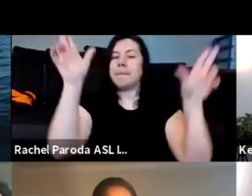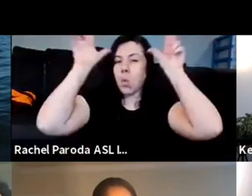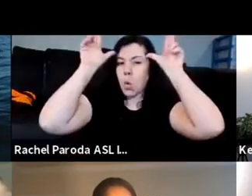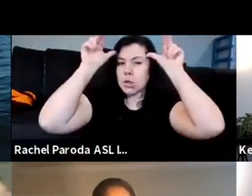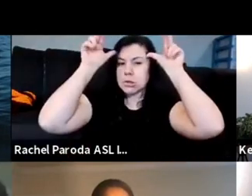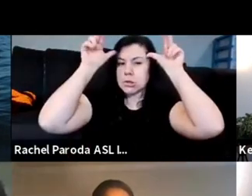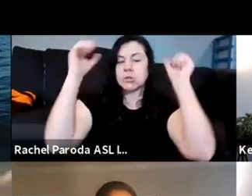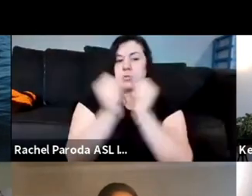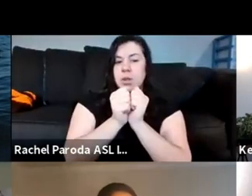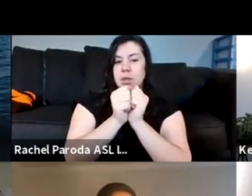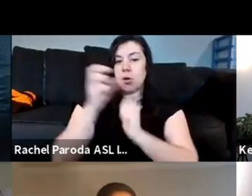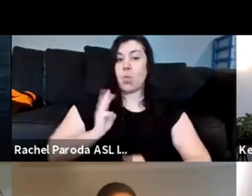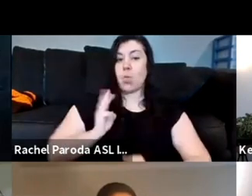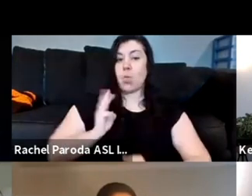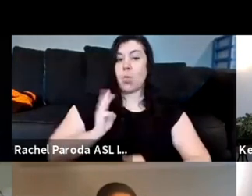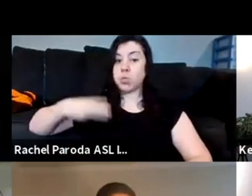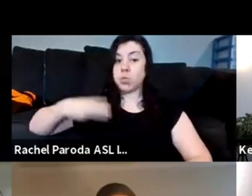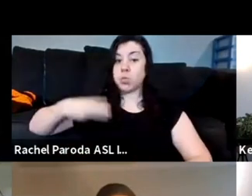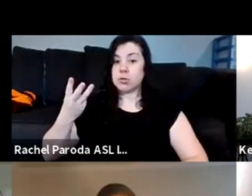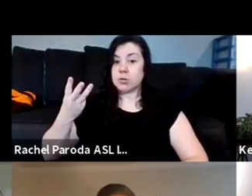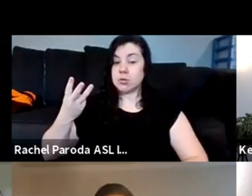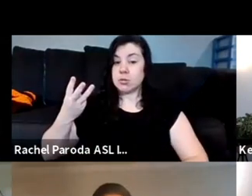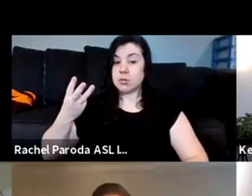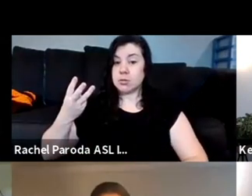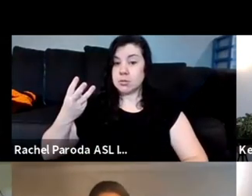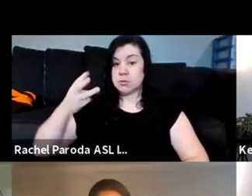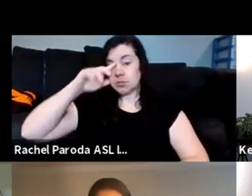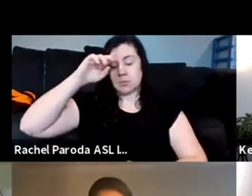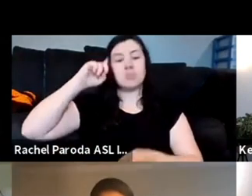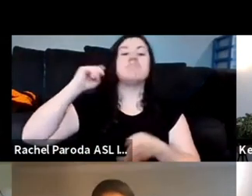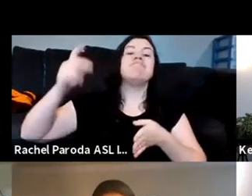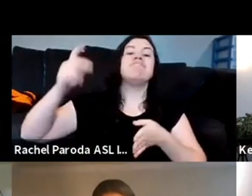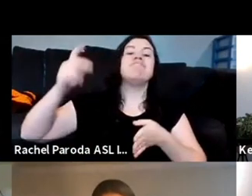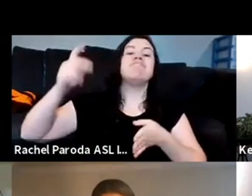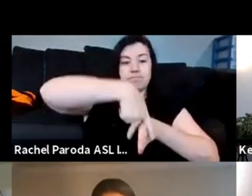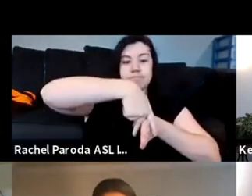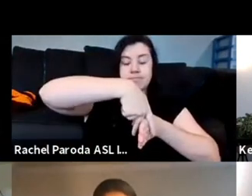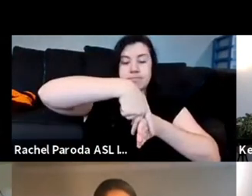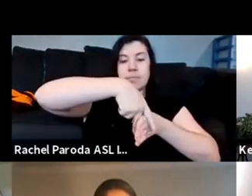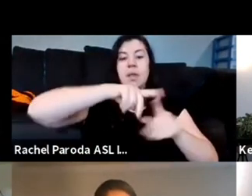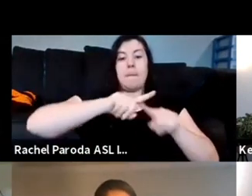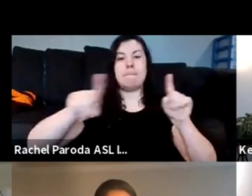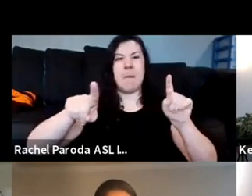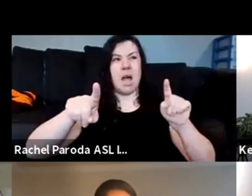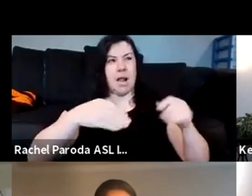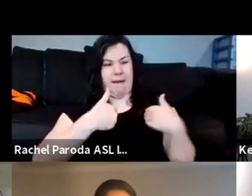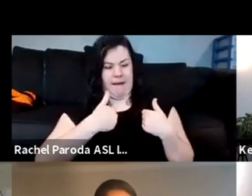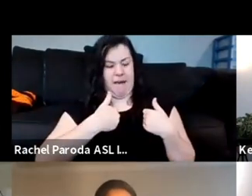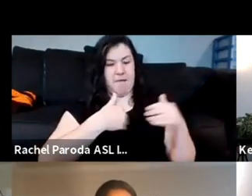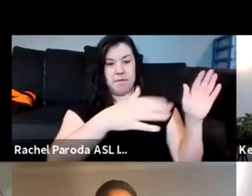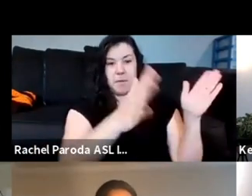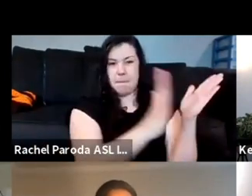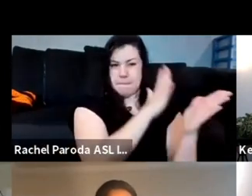washington onto which he's nailed the names of his slaves in these strips of of canvas